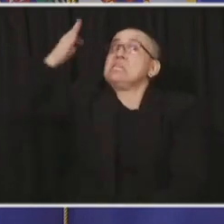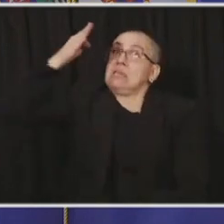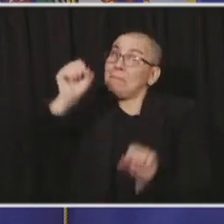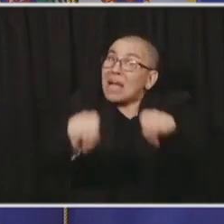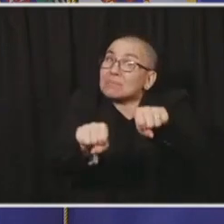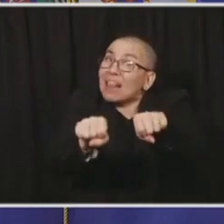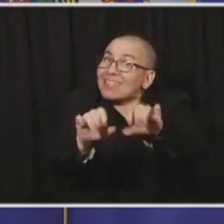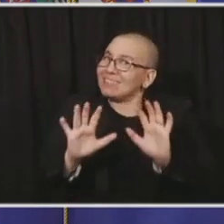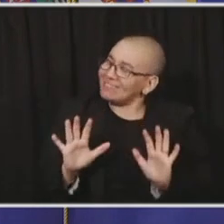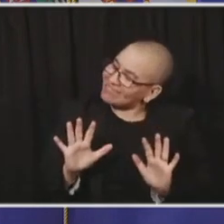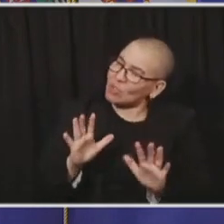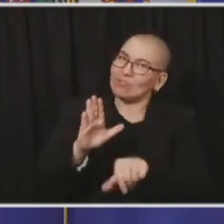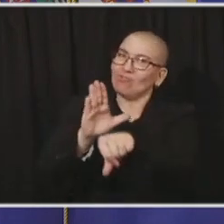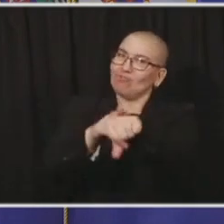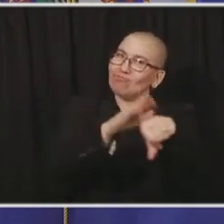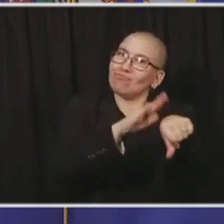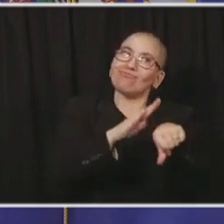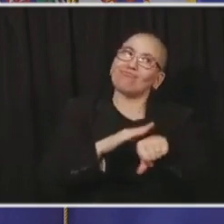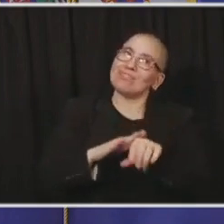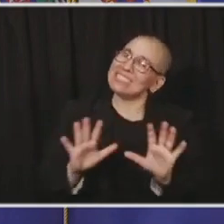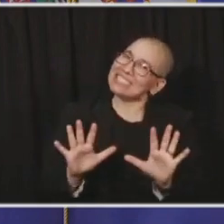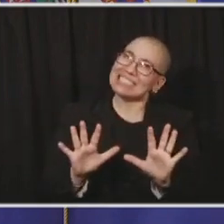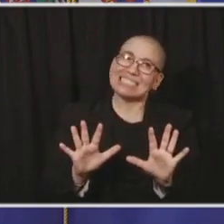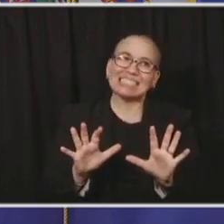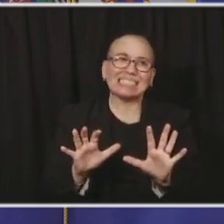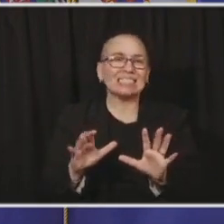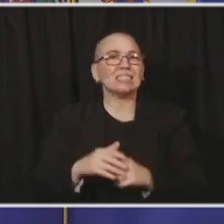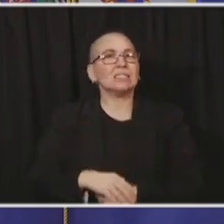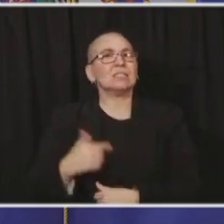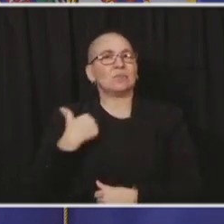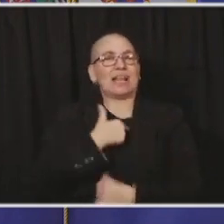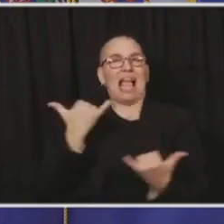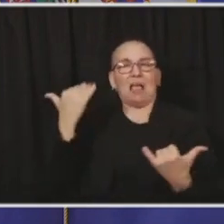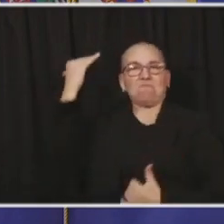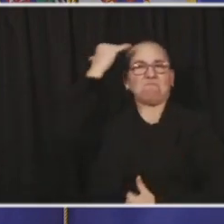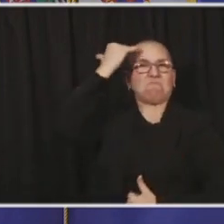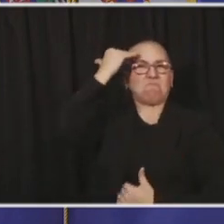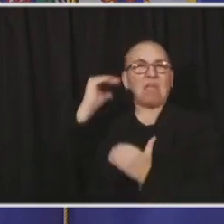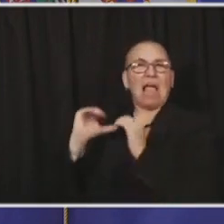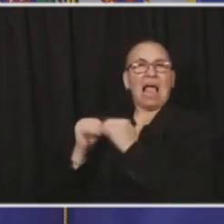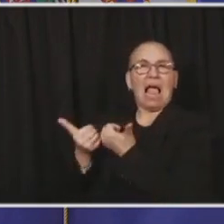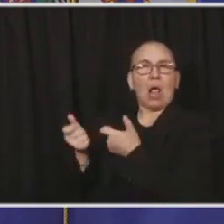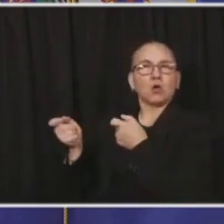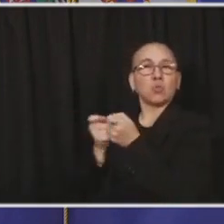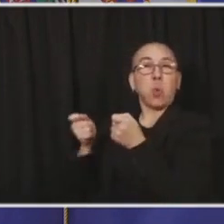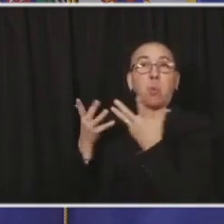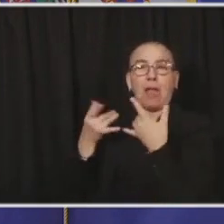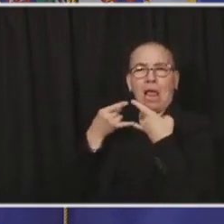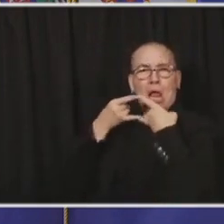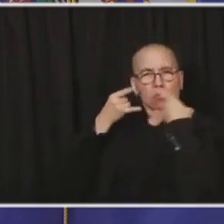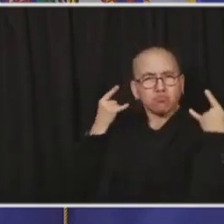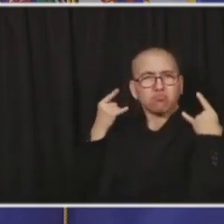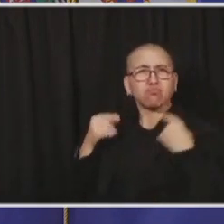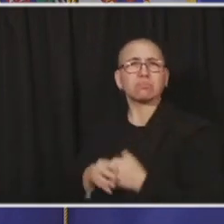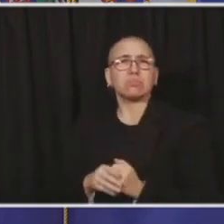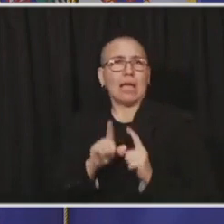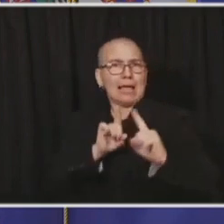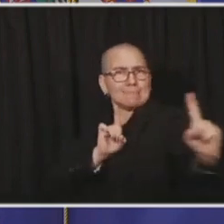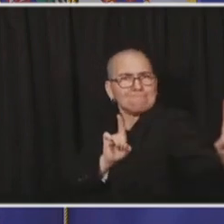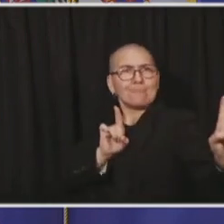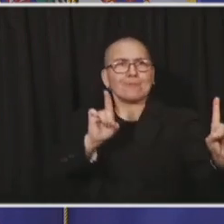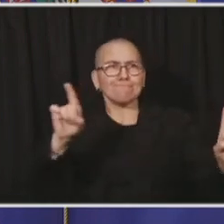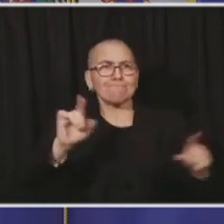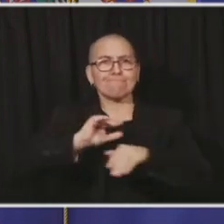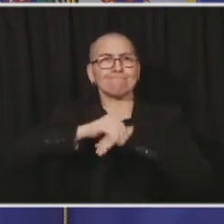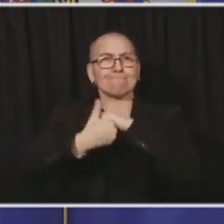can do by masking social distancing, washing hands, and now and I want to be very careful about this. It's going to take some time.